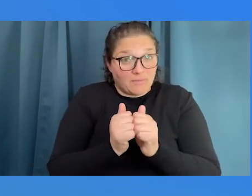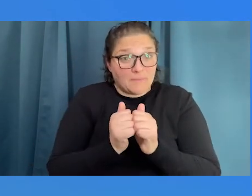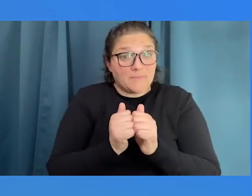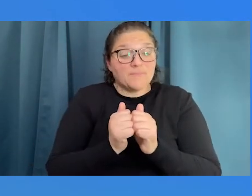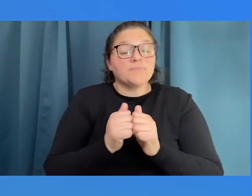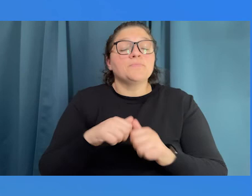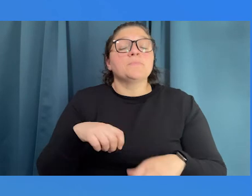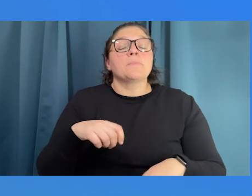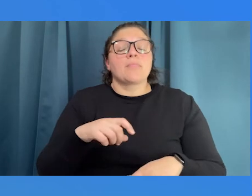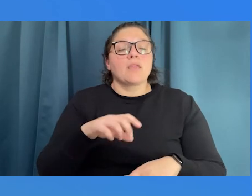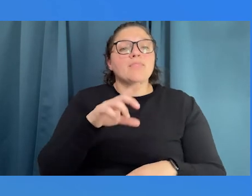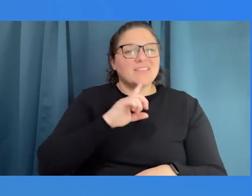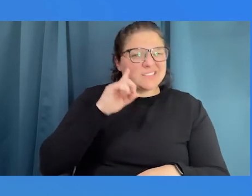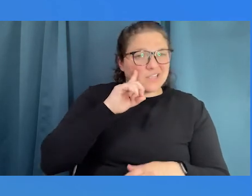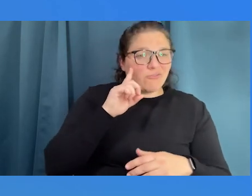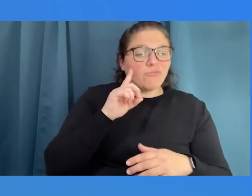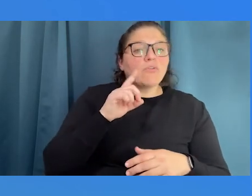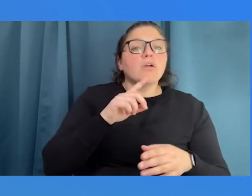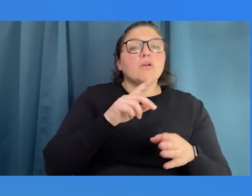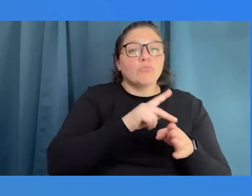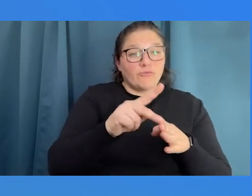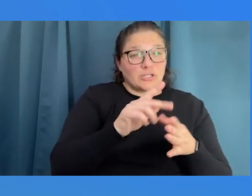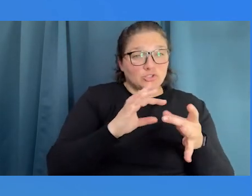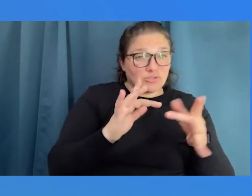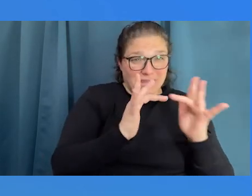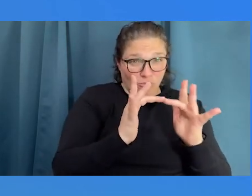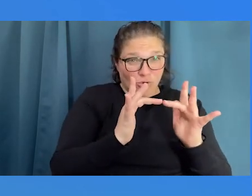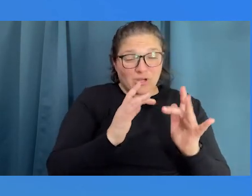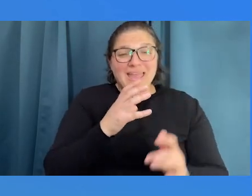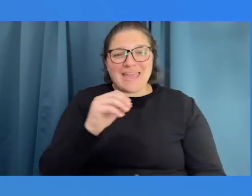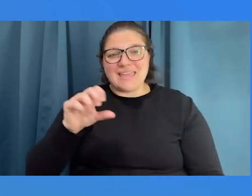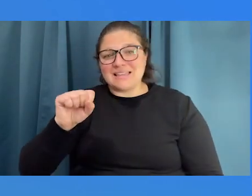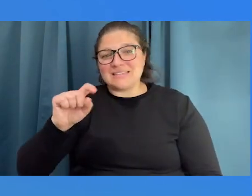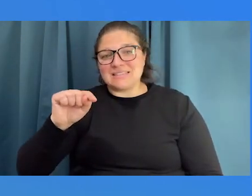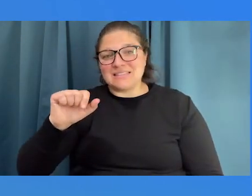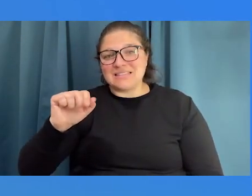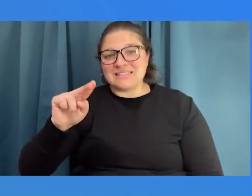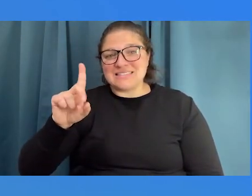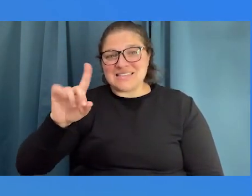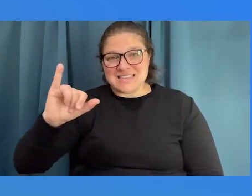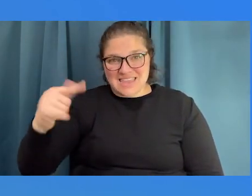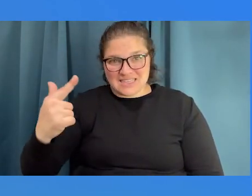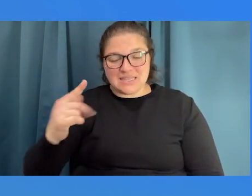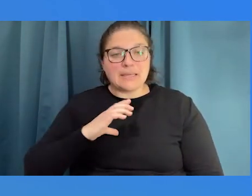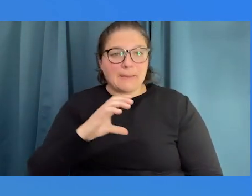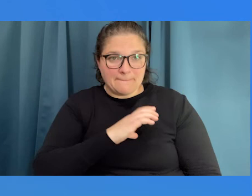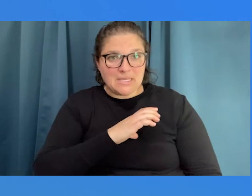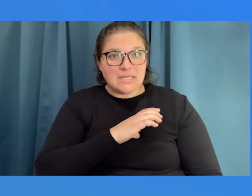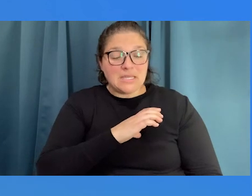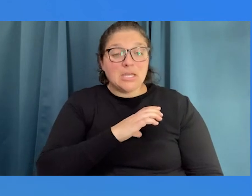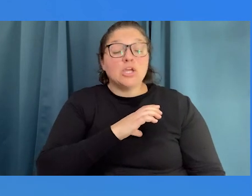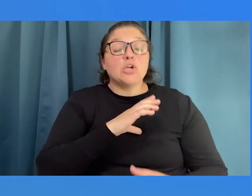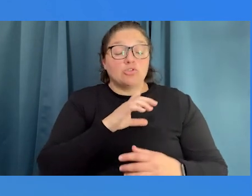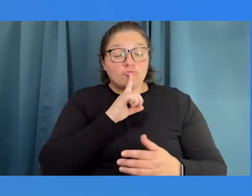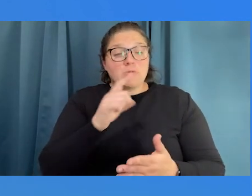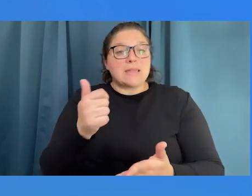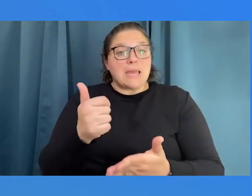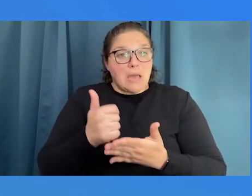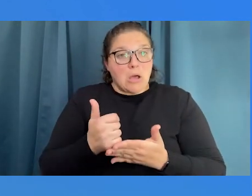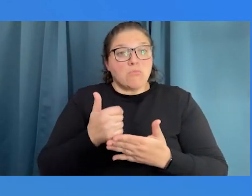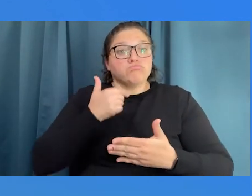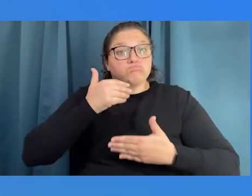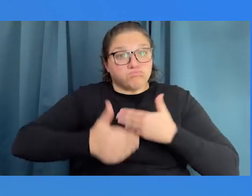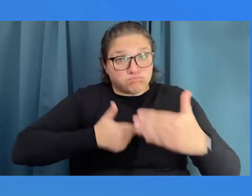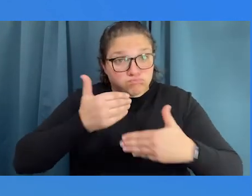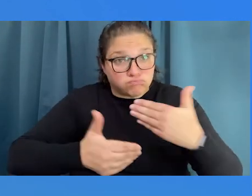Network and the standing committee, that is, to move to completion the model state plan for the